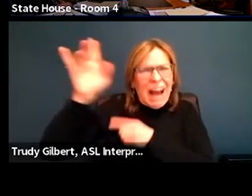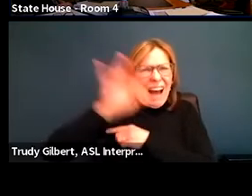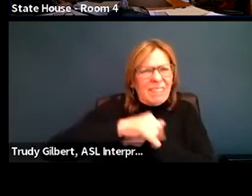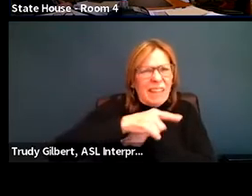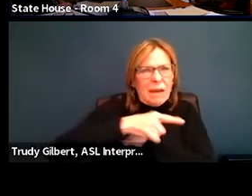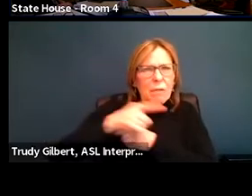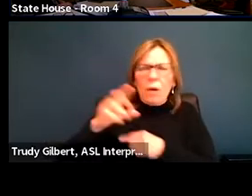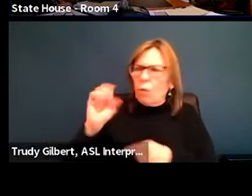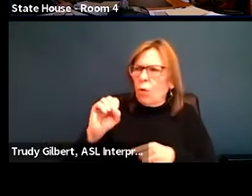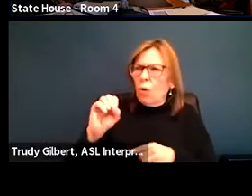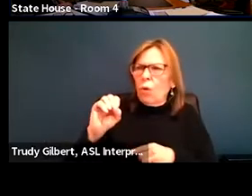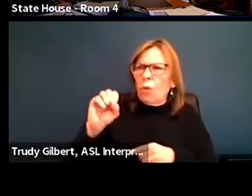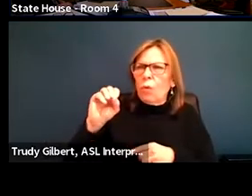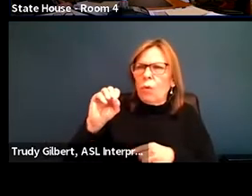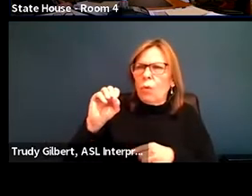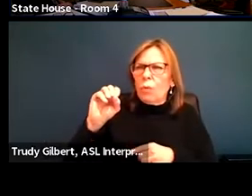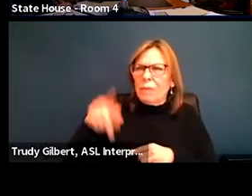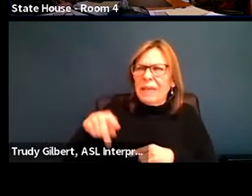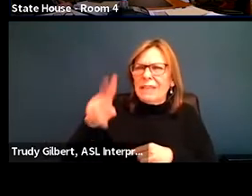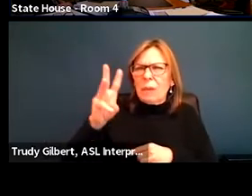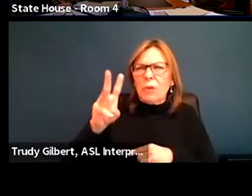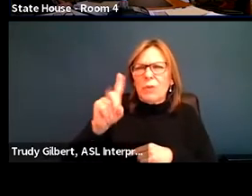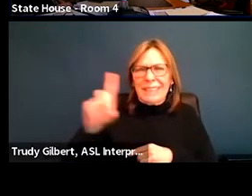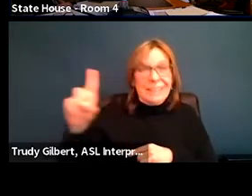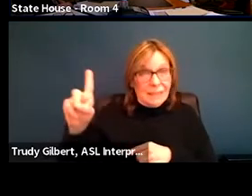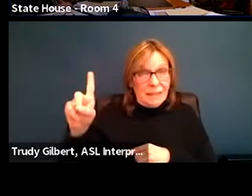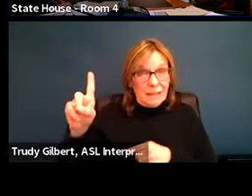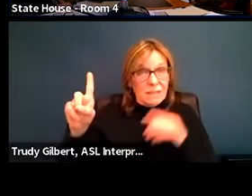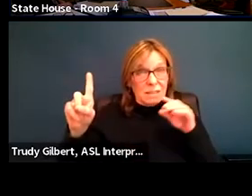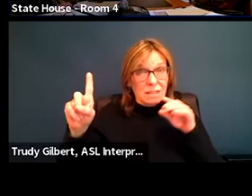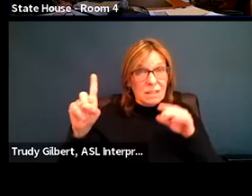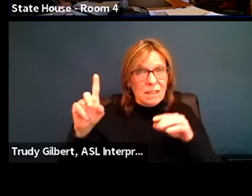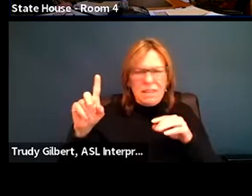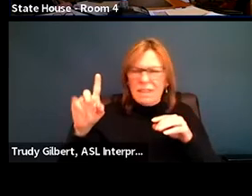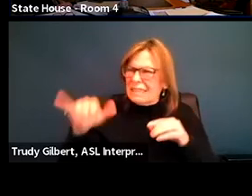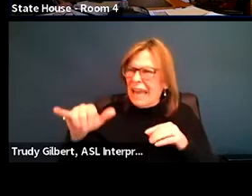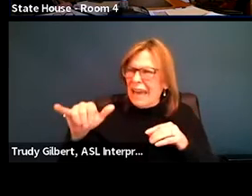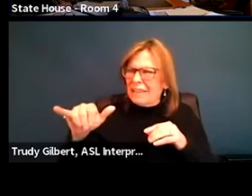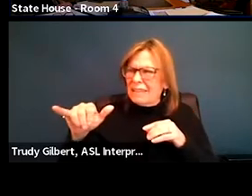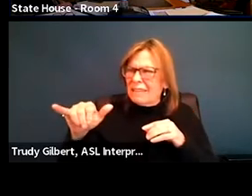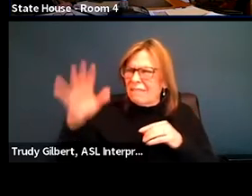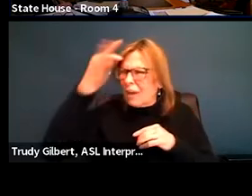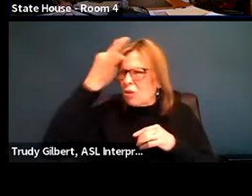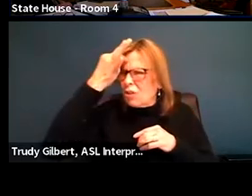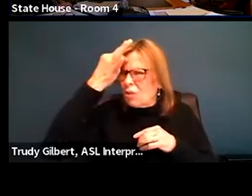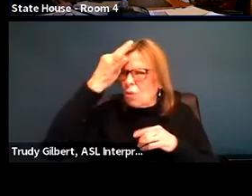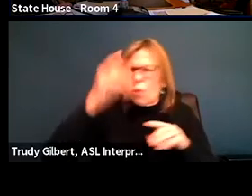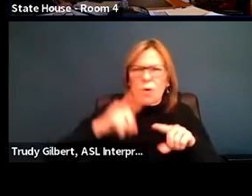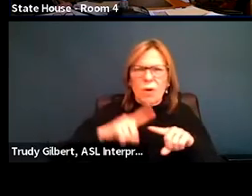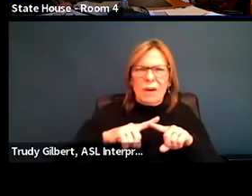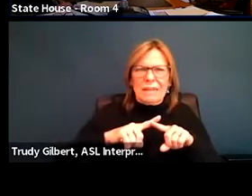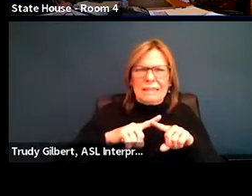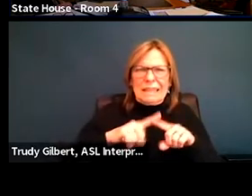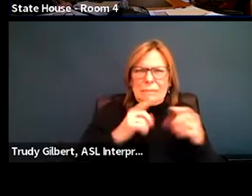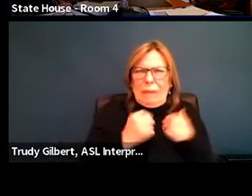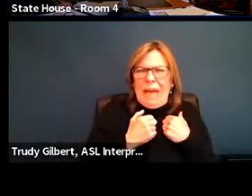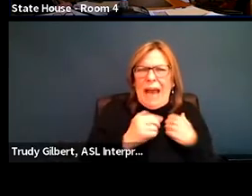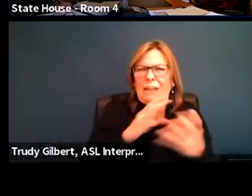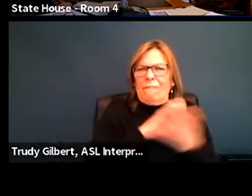OPWDD. Ooh, is that, is that federal, or am I confusing that with a different state? Um,